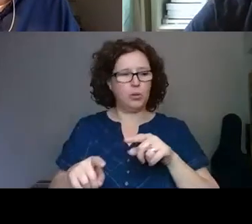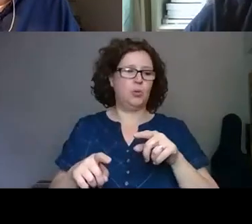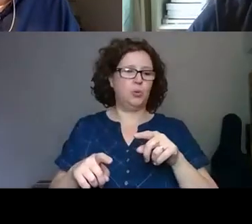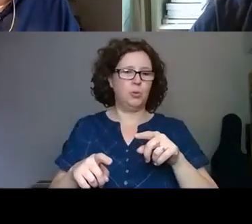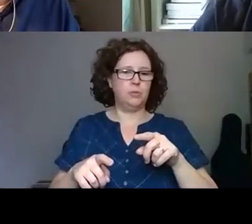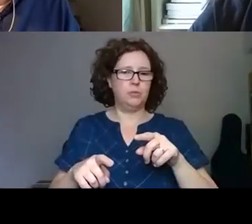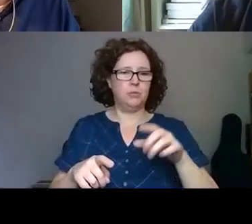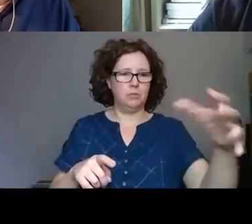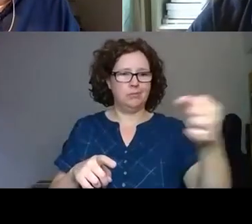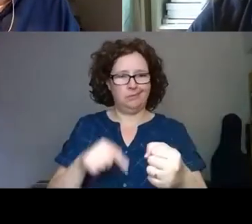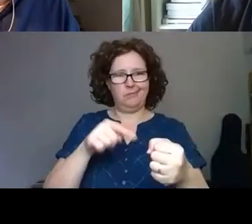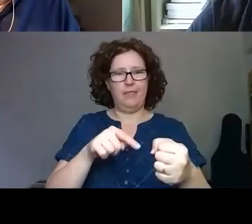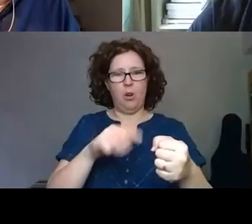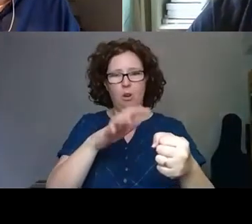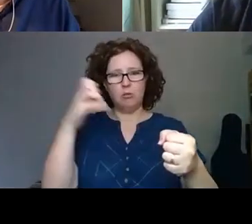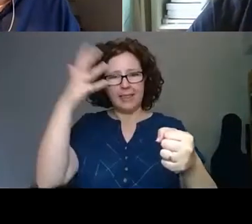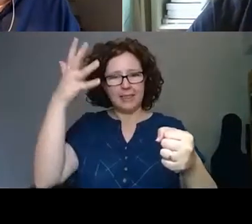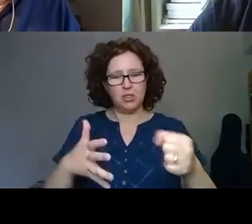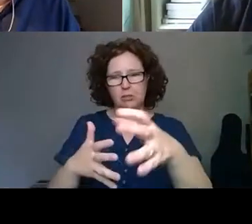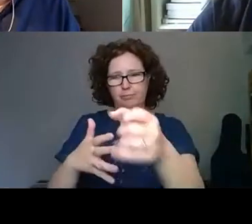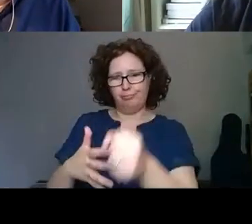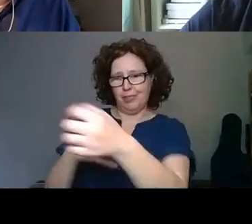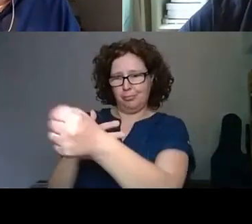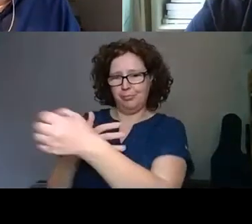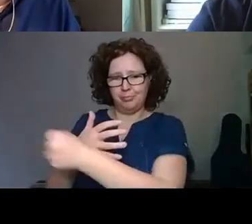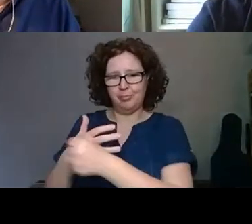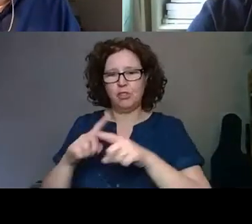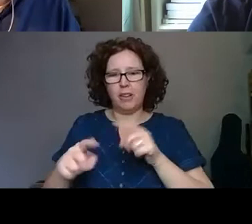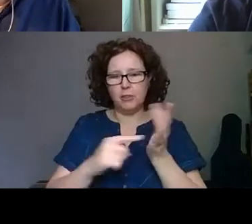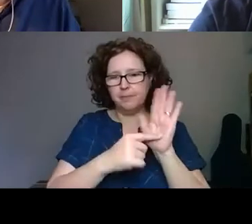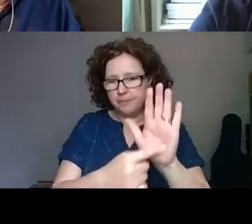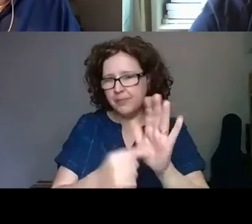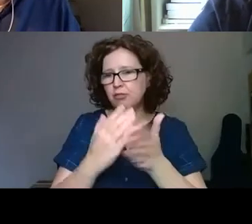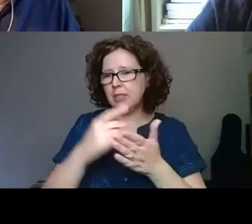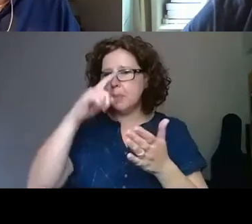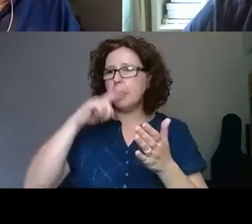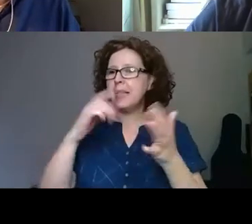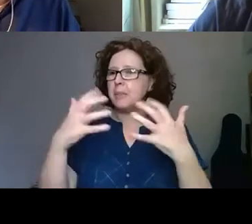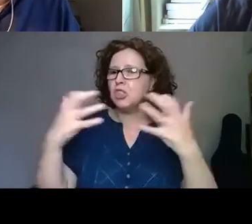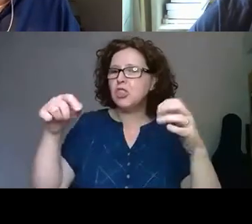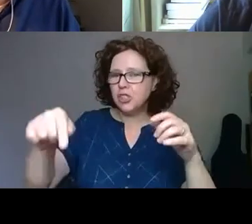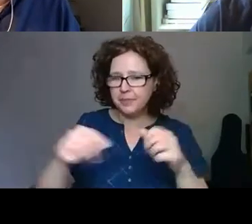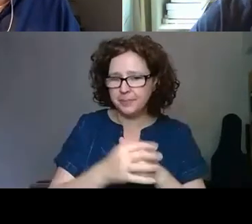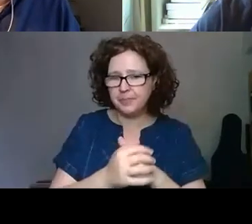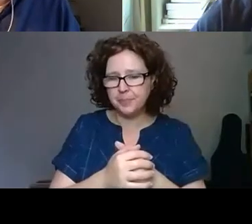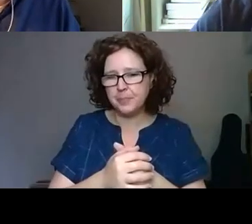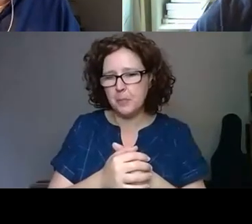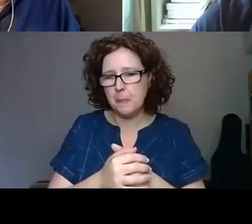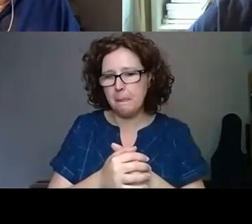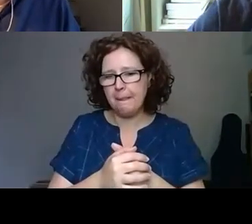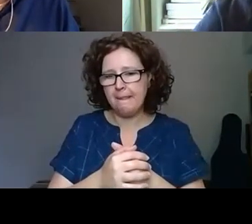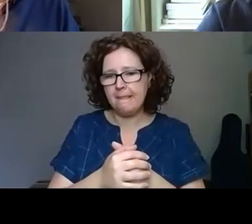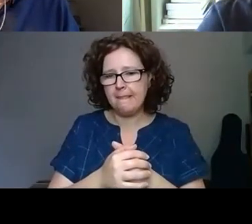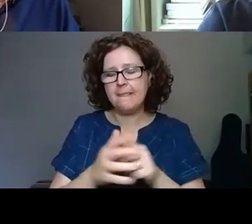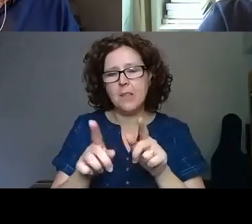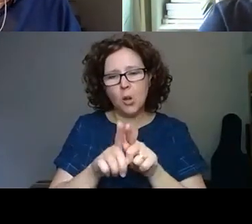exhibitions and foster maybe an emerging public sphere online. And we are also aware of the